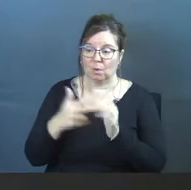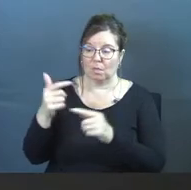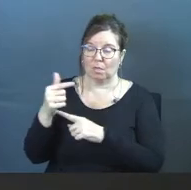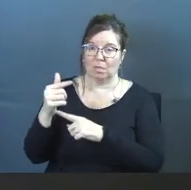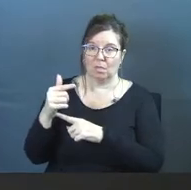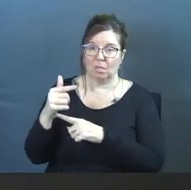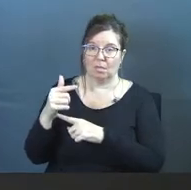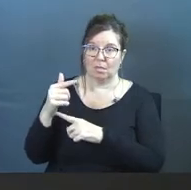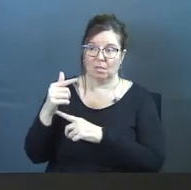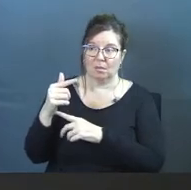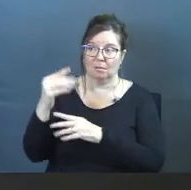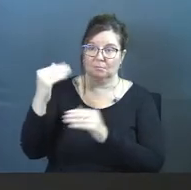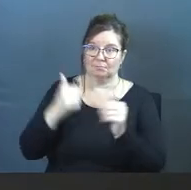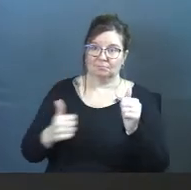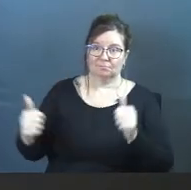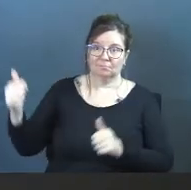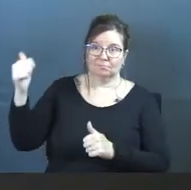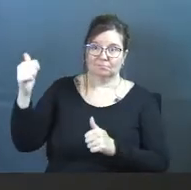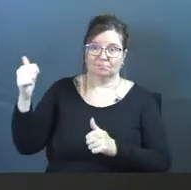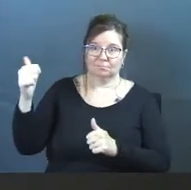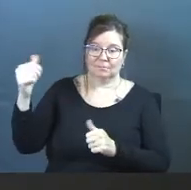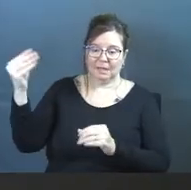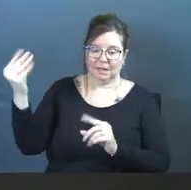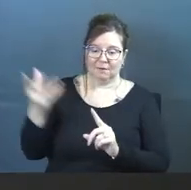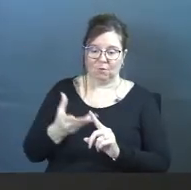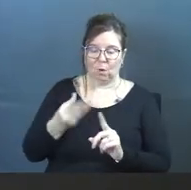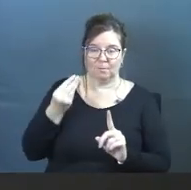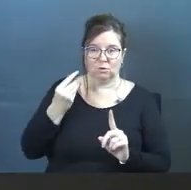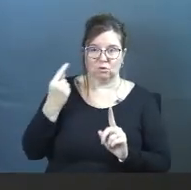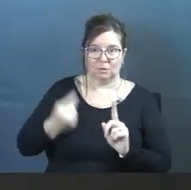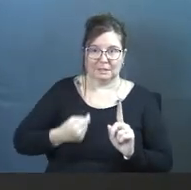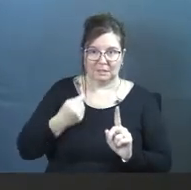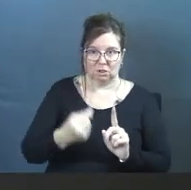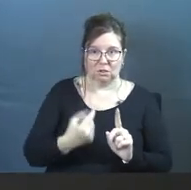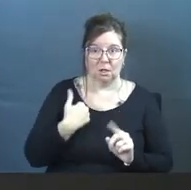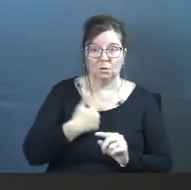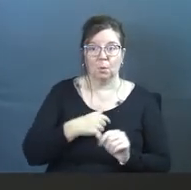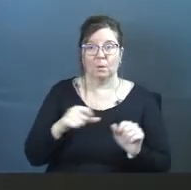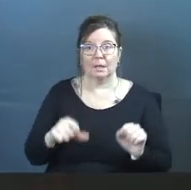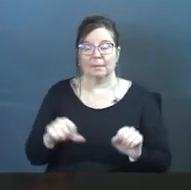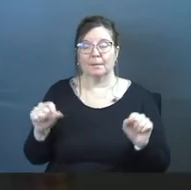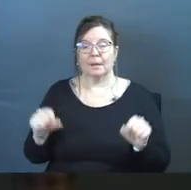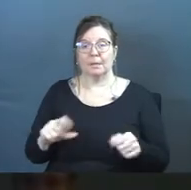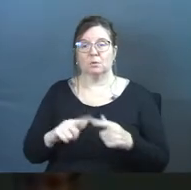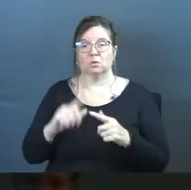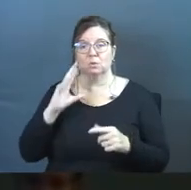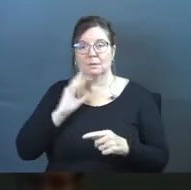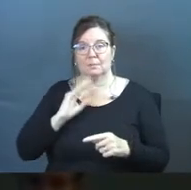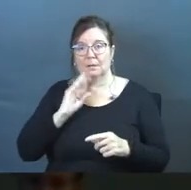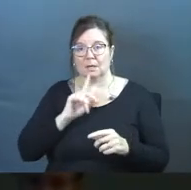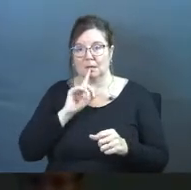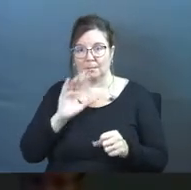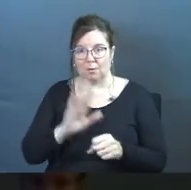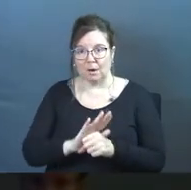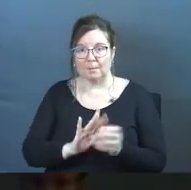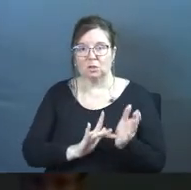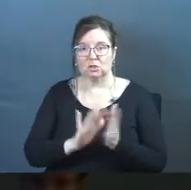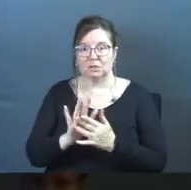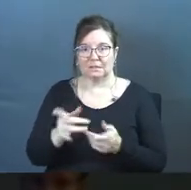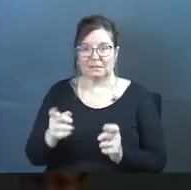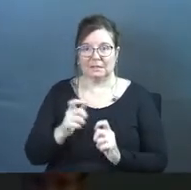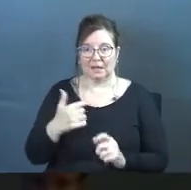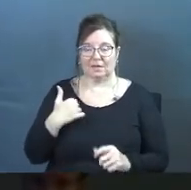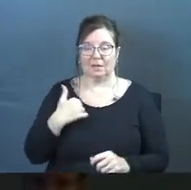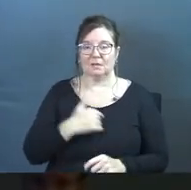informs tradition so that we might be able to experience the promise that Jesus